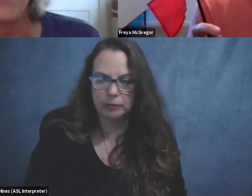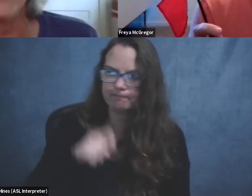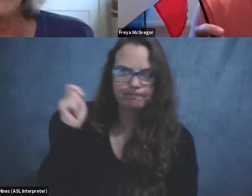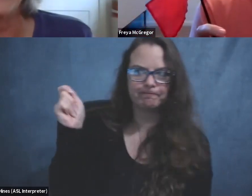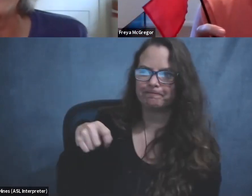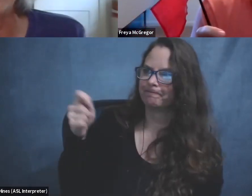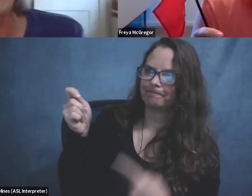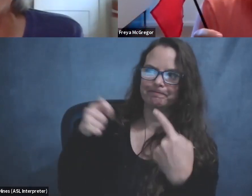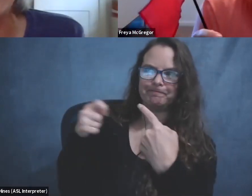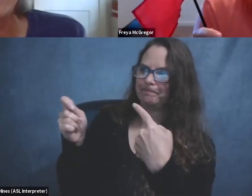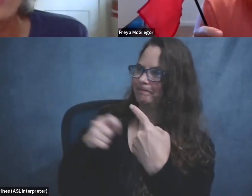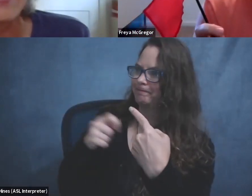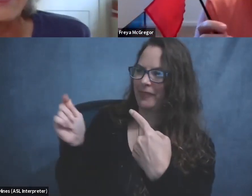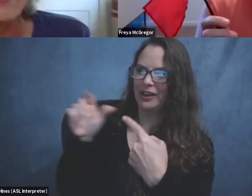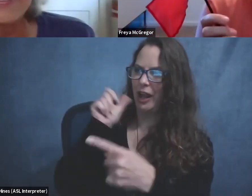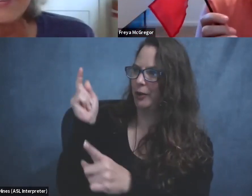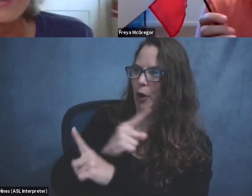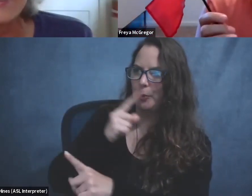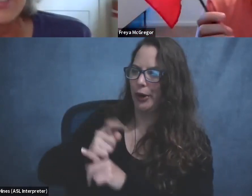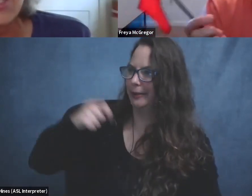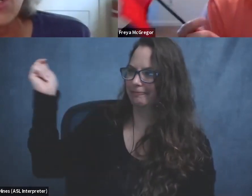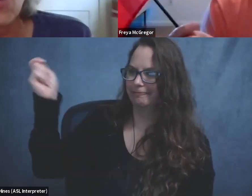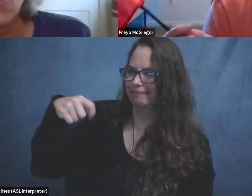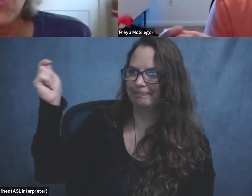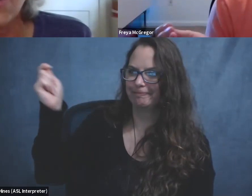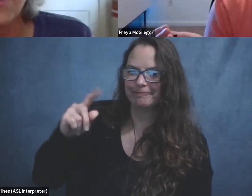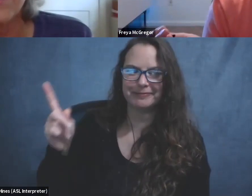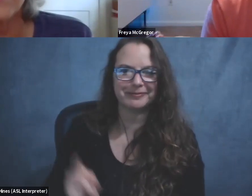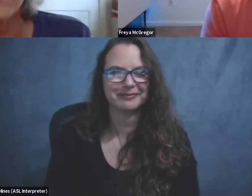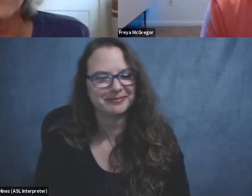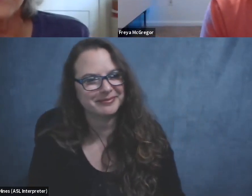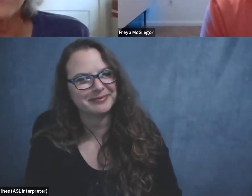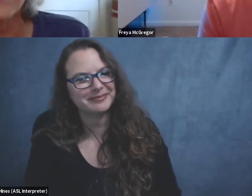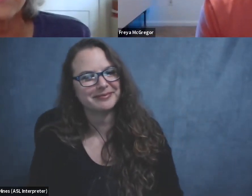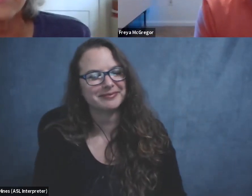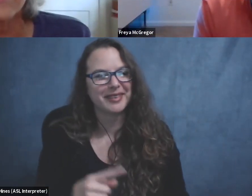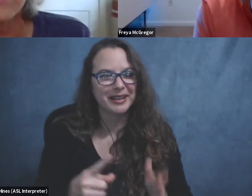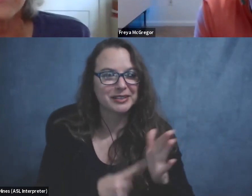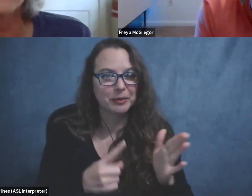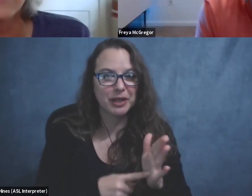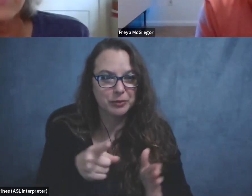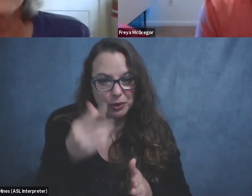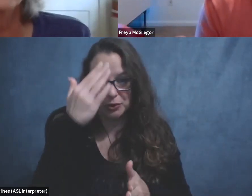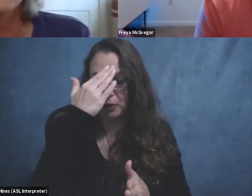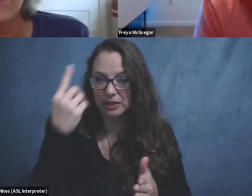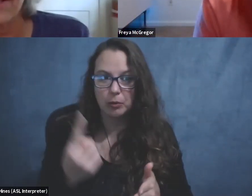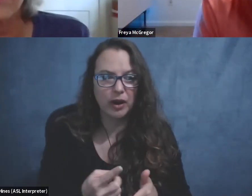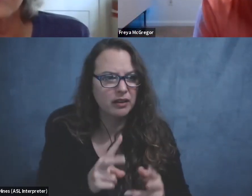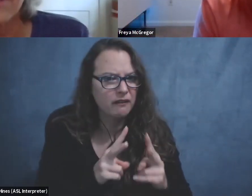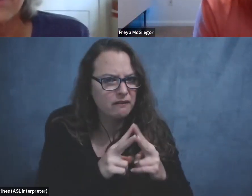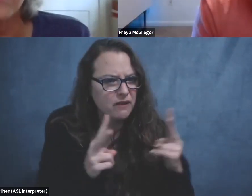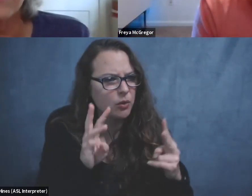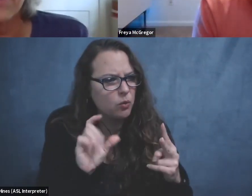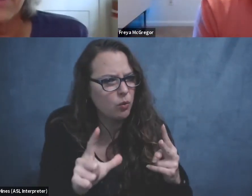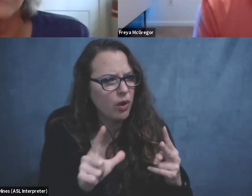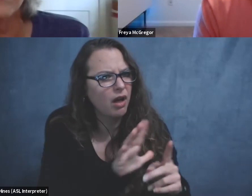you're birding with. Um, there might be times when, um, you know, someone really well, or they've invited you